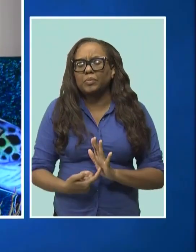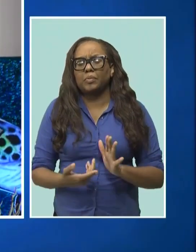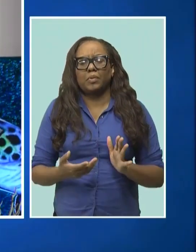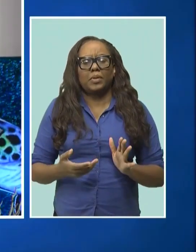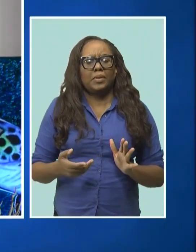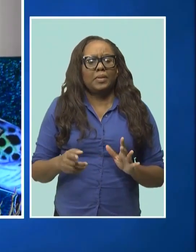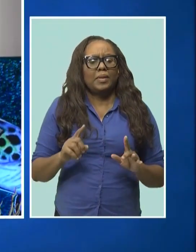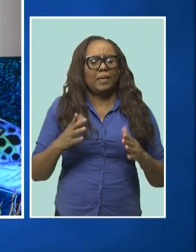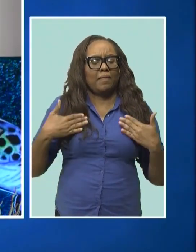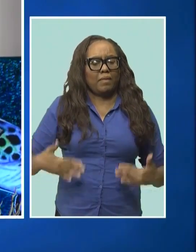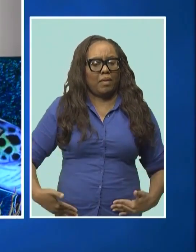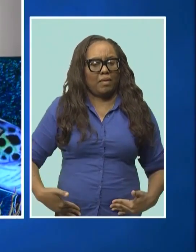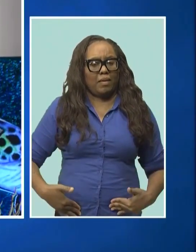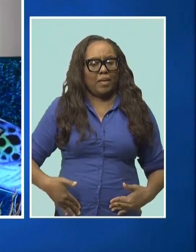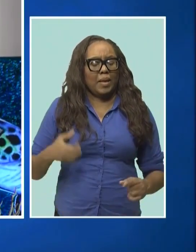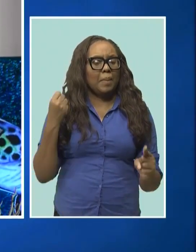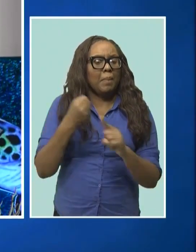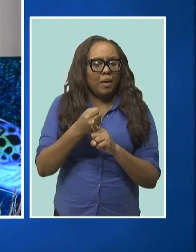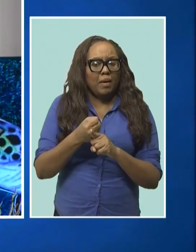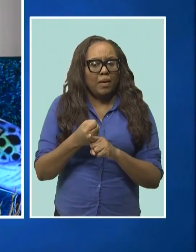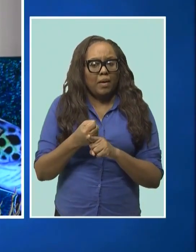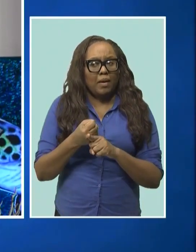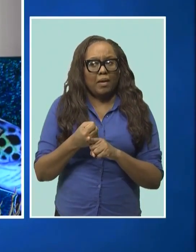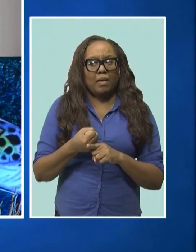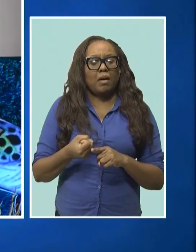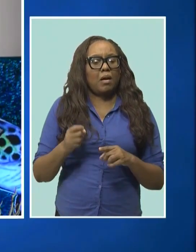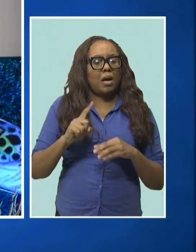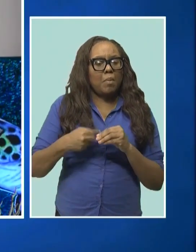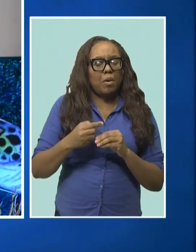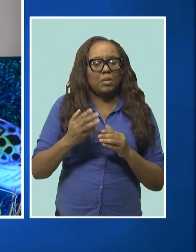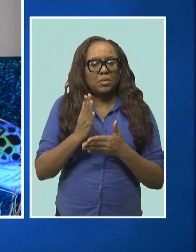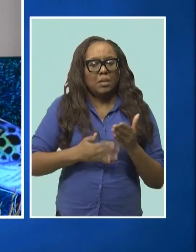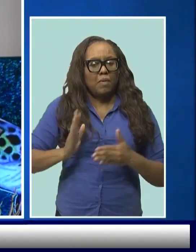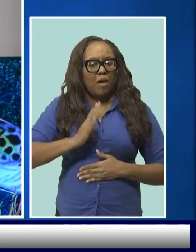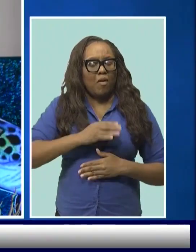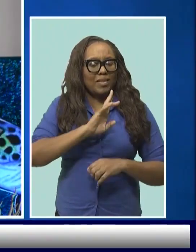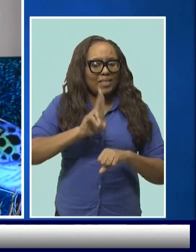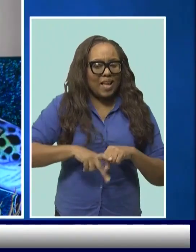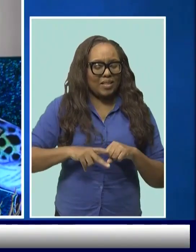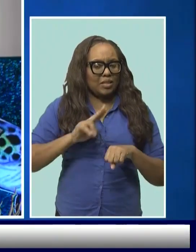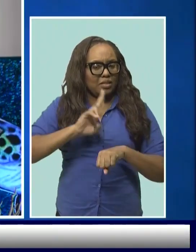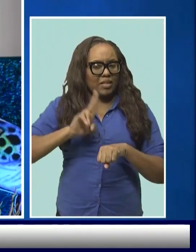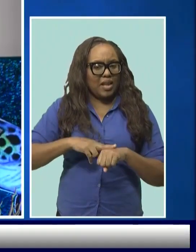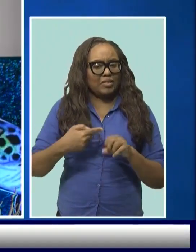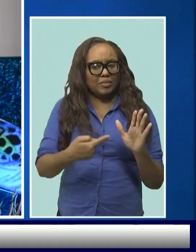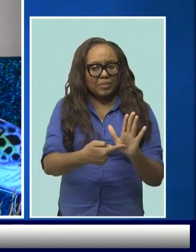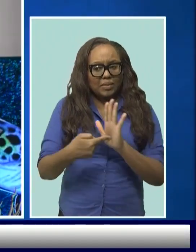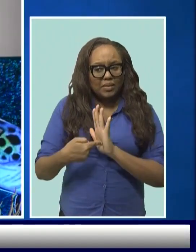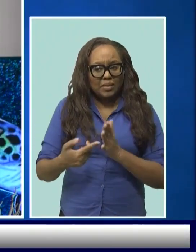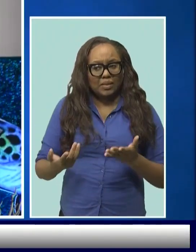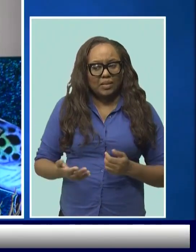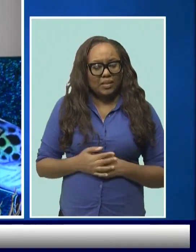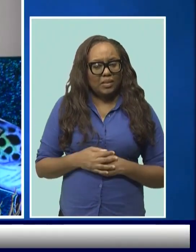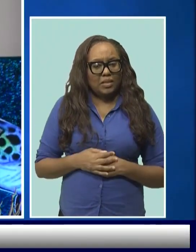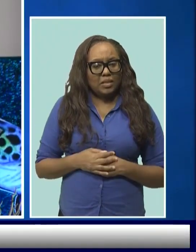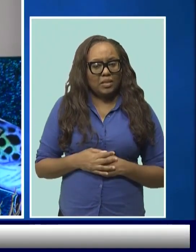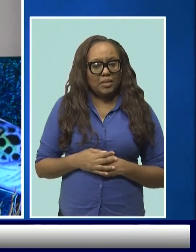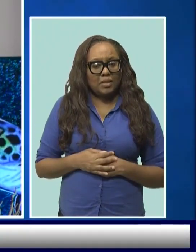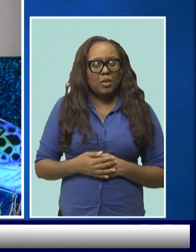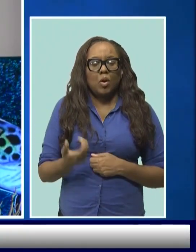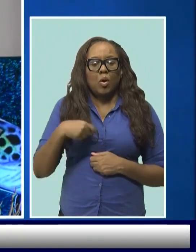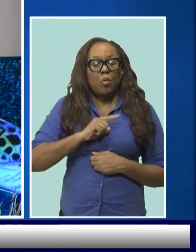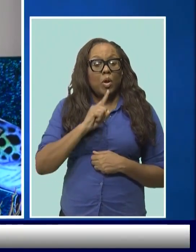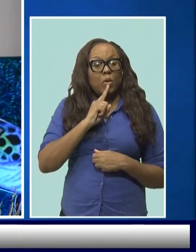of climate change on some of the natural features of Barbados. One of our key focus areas this year will be that of